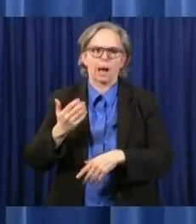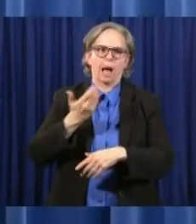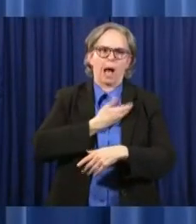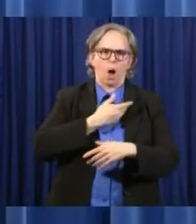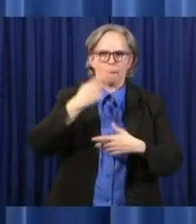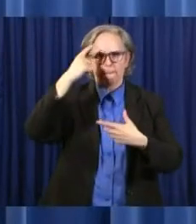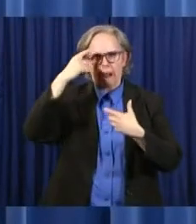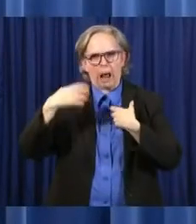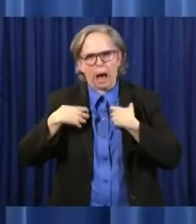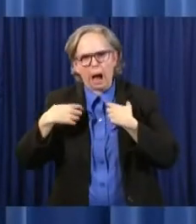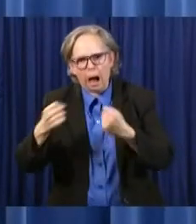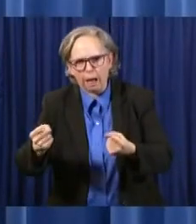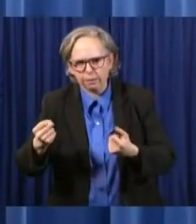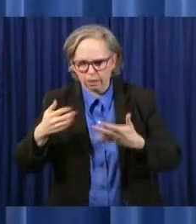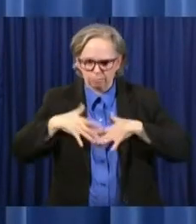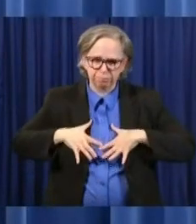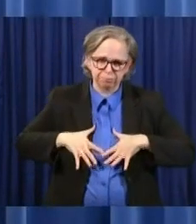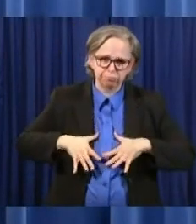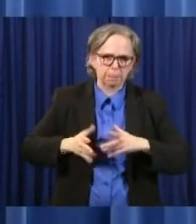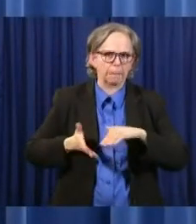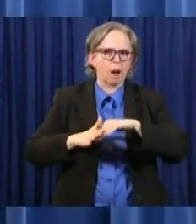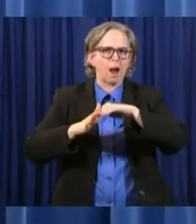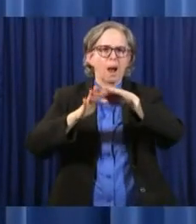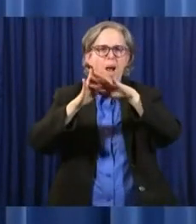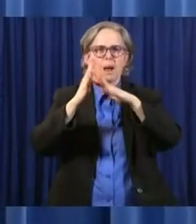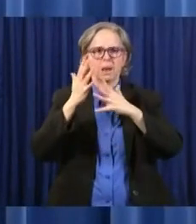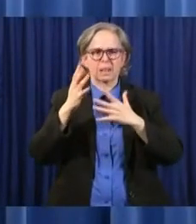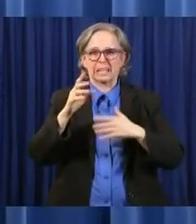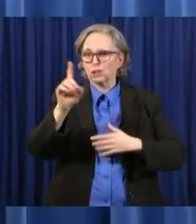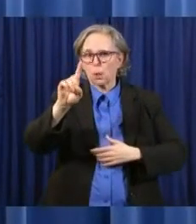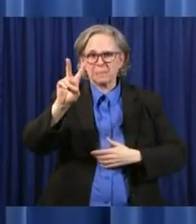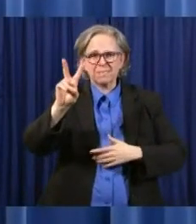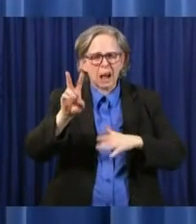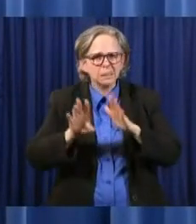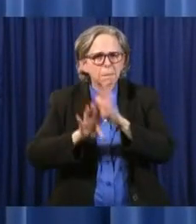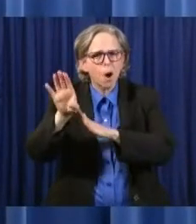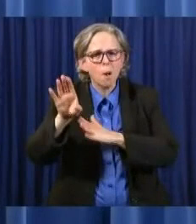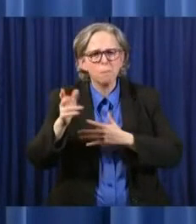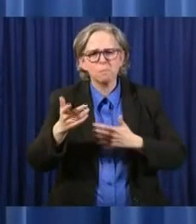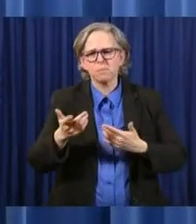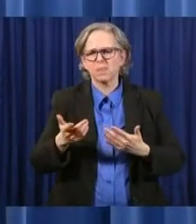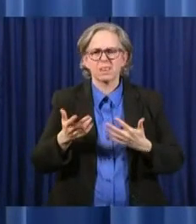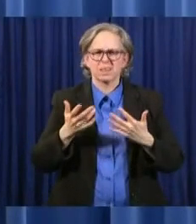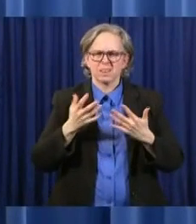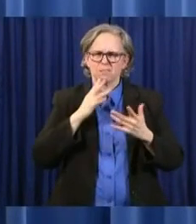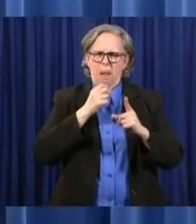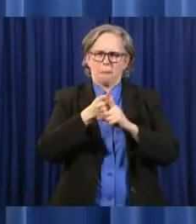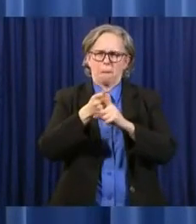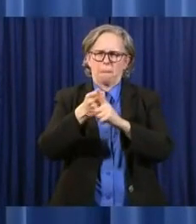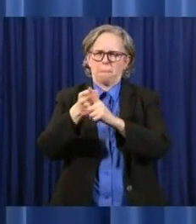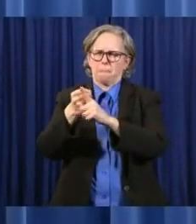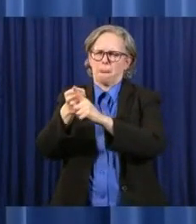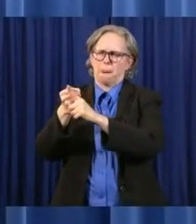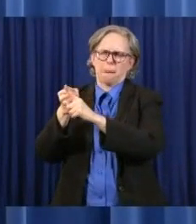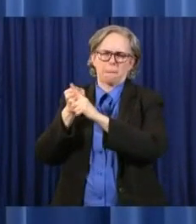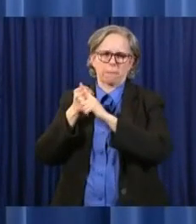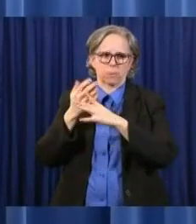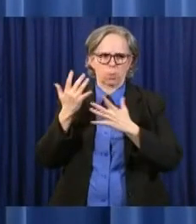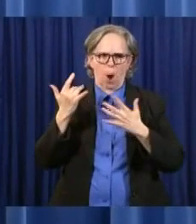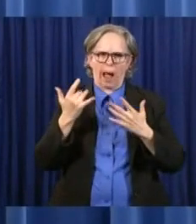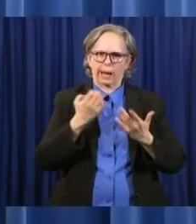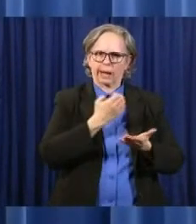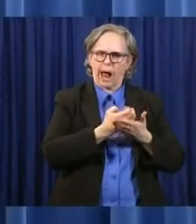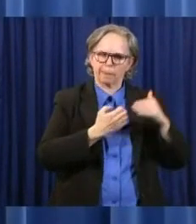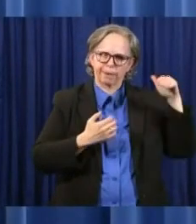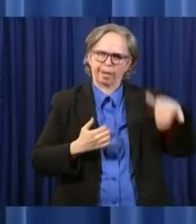you find that domestic violence historically goes up. There's a lot of bad things that occur during a downturn in the economy. And we know that we